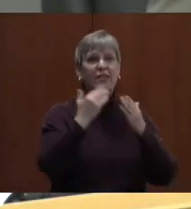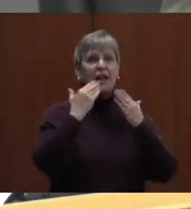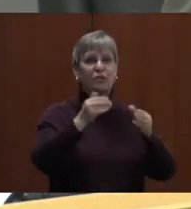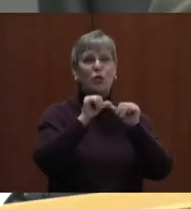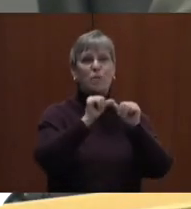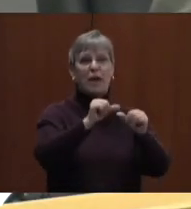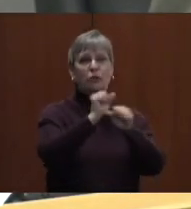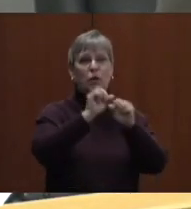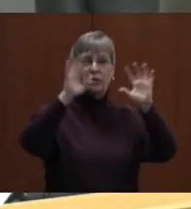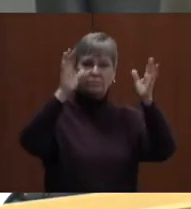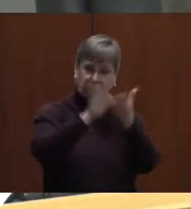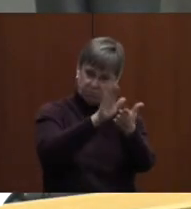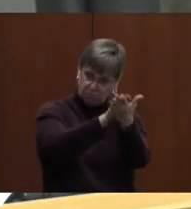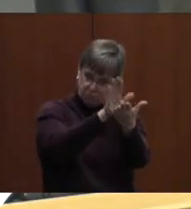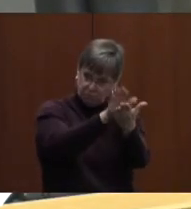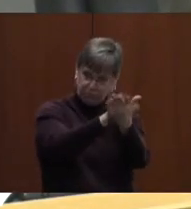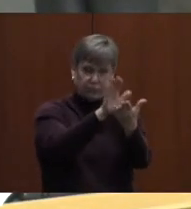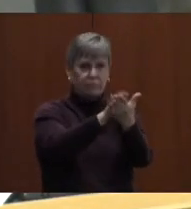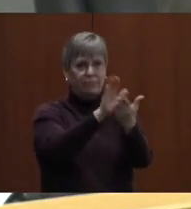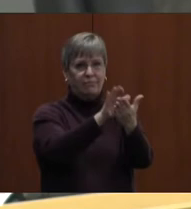workers. Yes, absolutely.